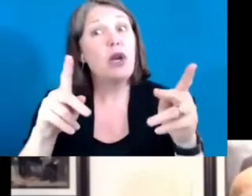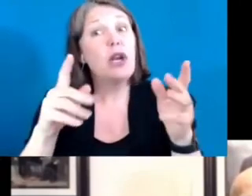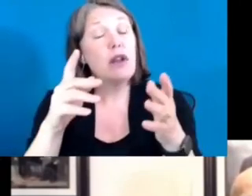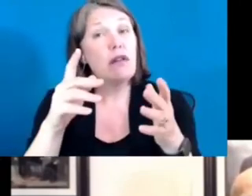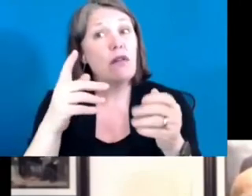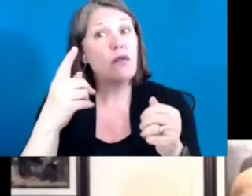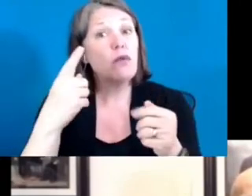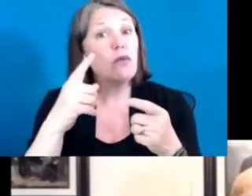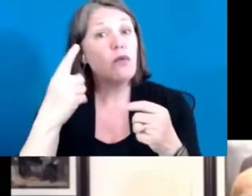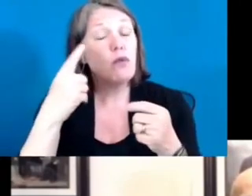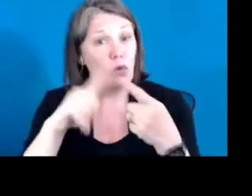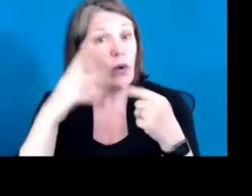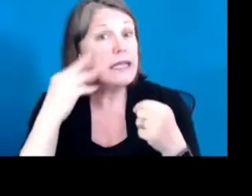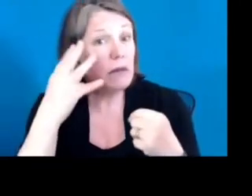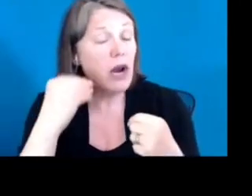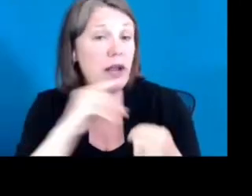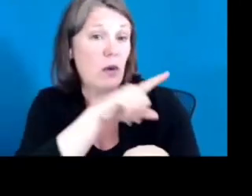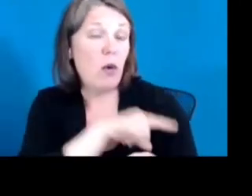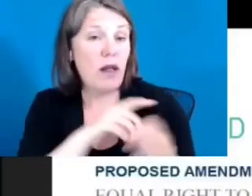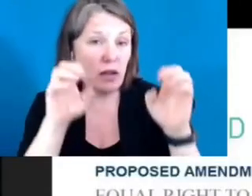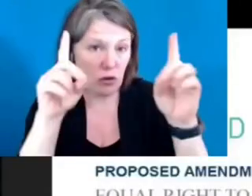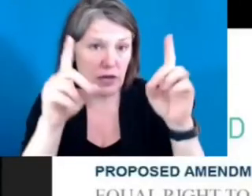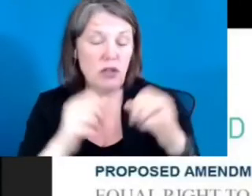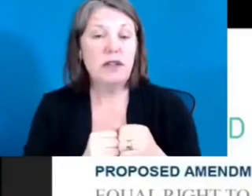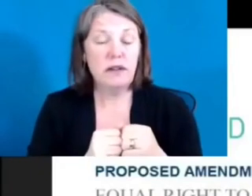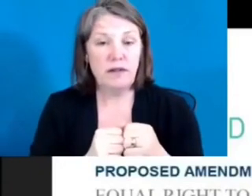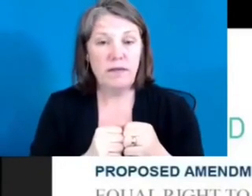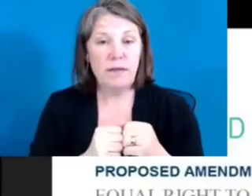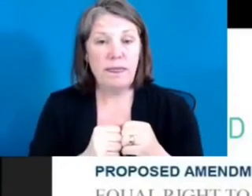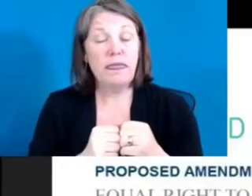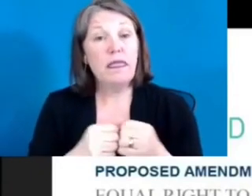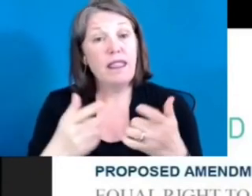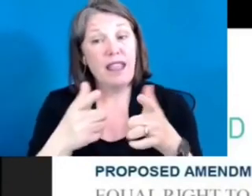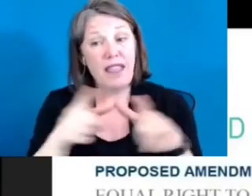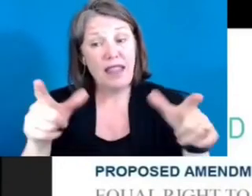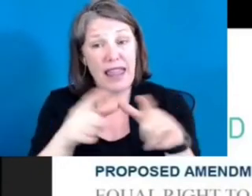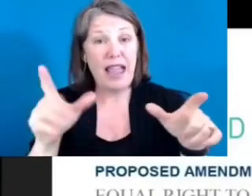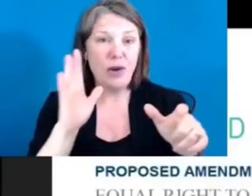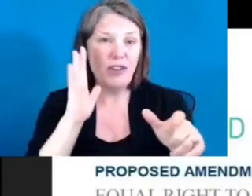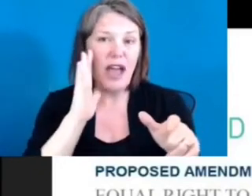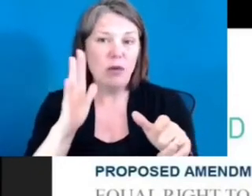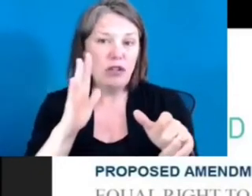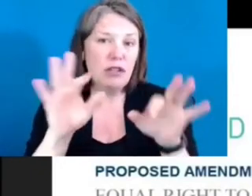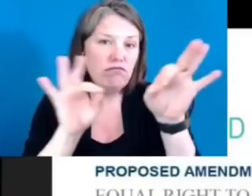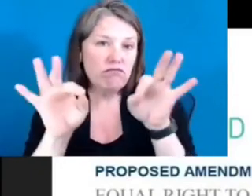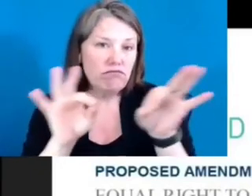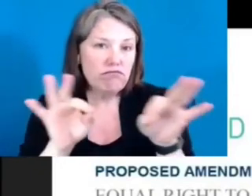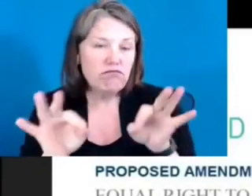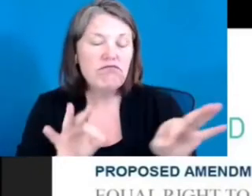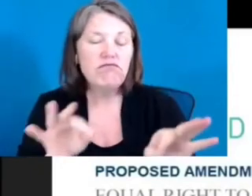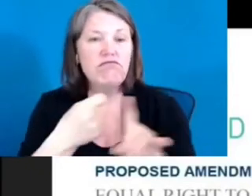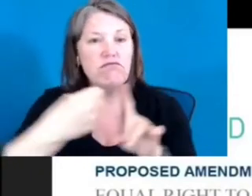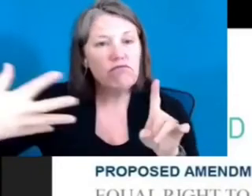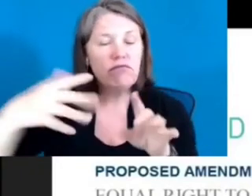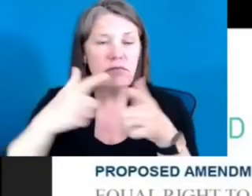the language, just let me quickly go through it. All children have a fundamental right to a